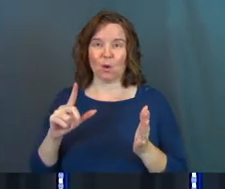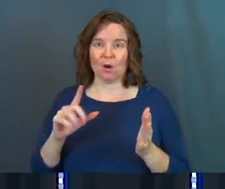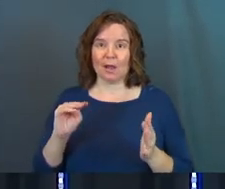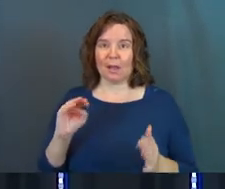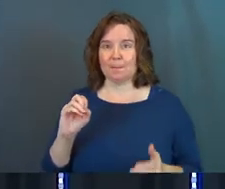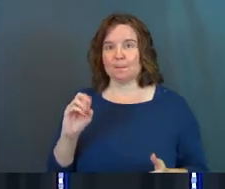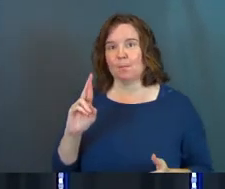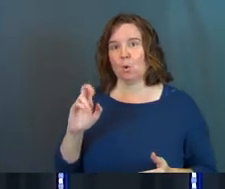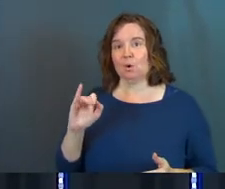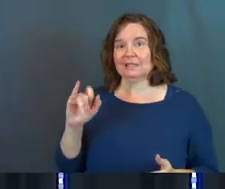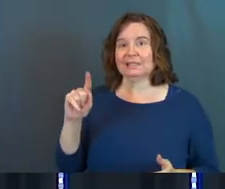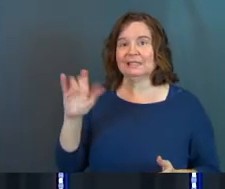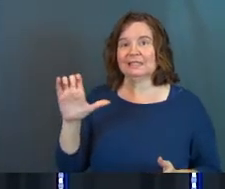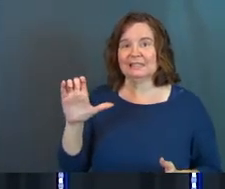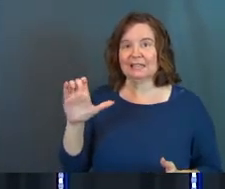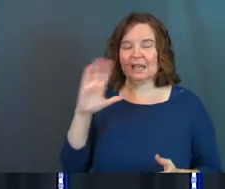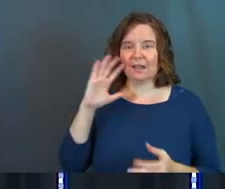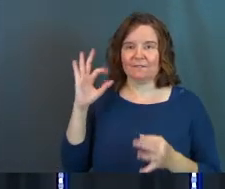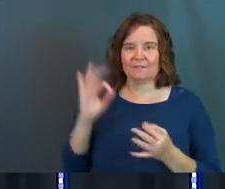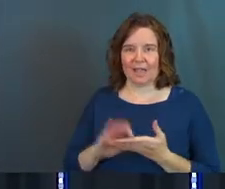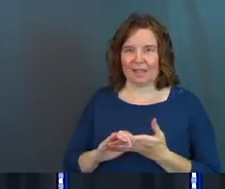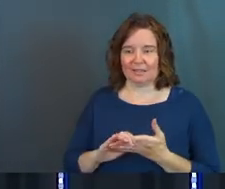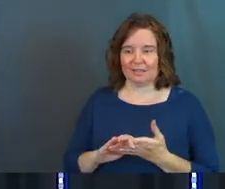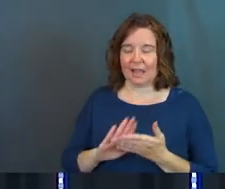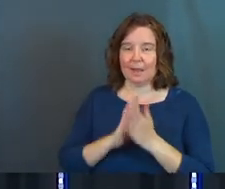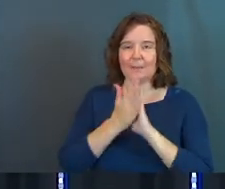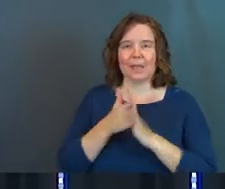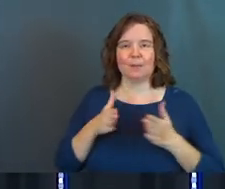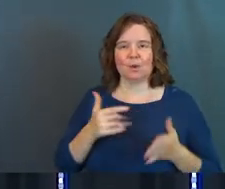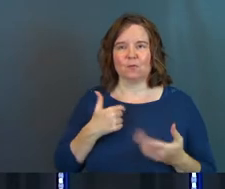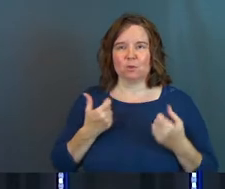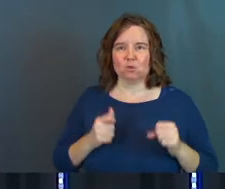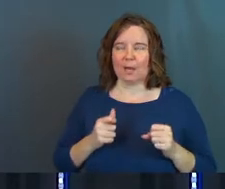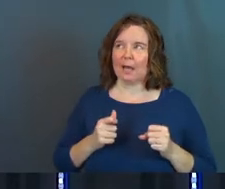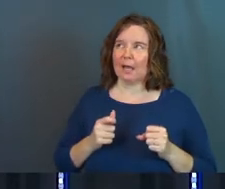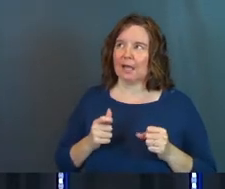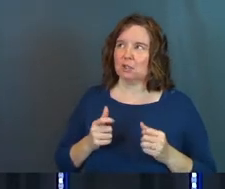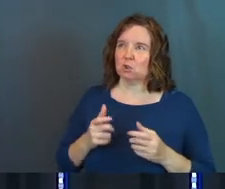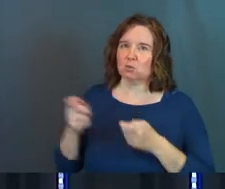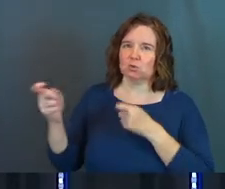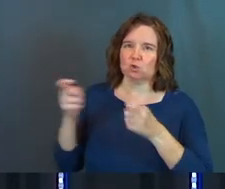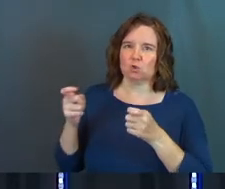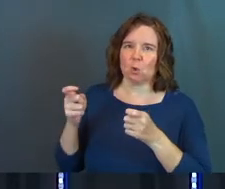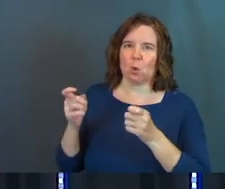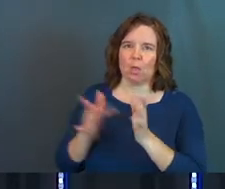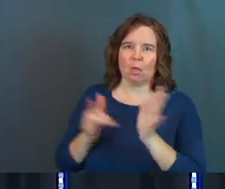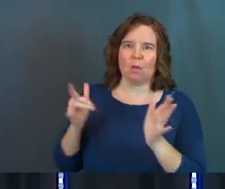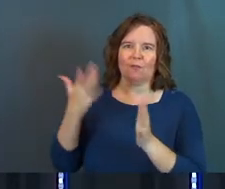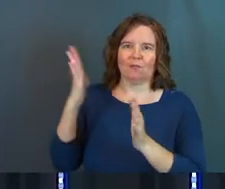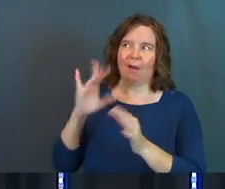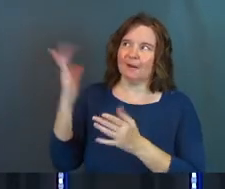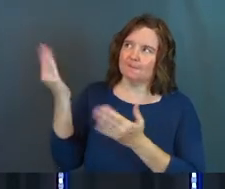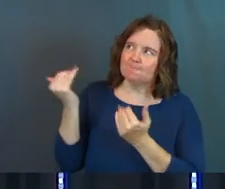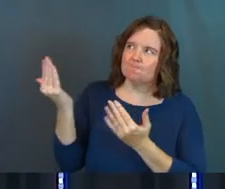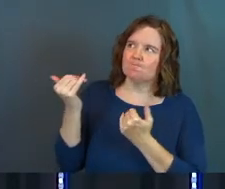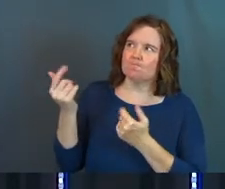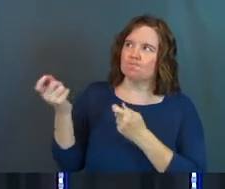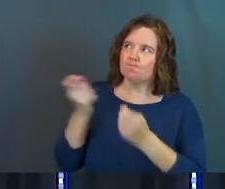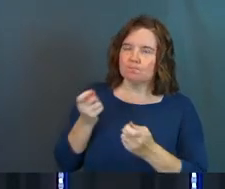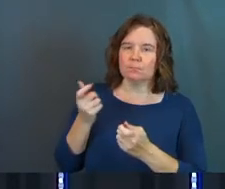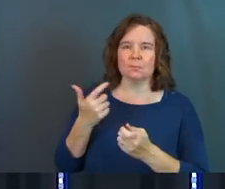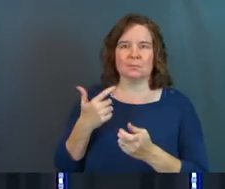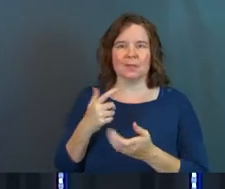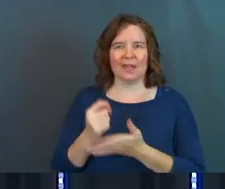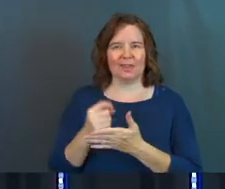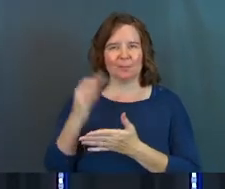faith. And it became a way for me to try to push God around and manipulate him. A therapeutic faith